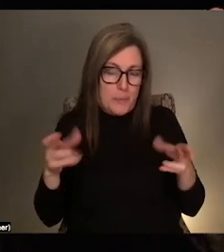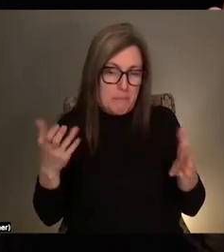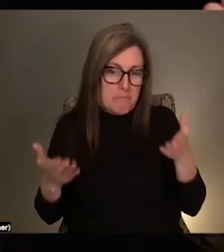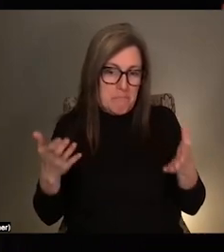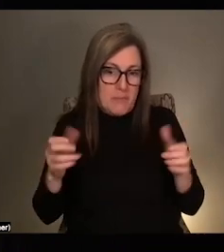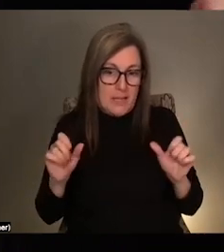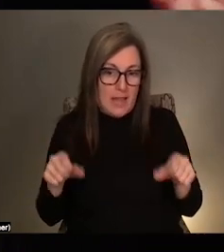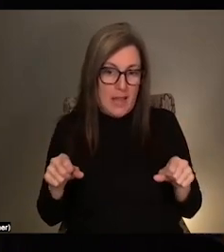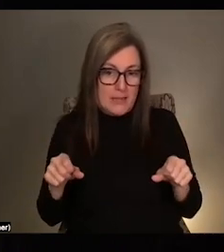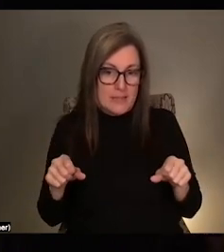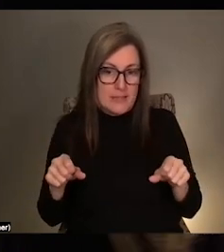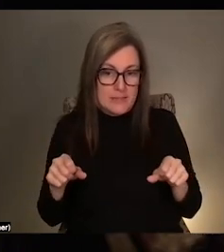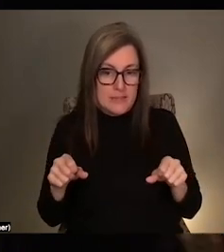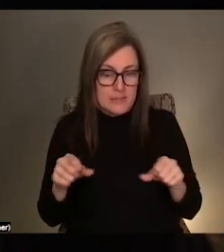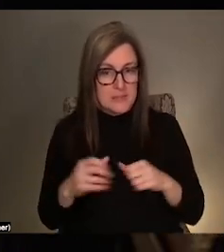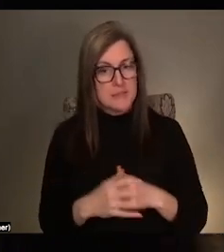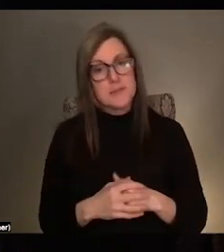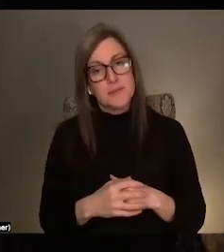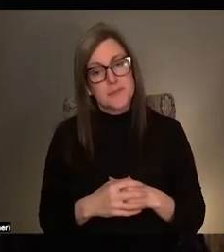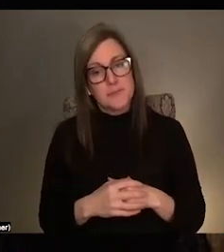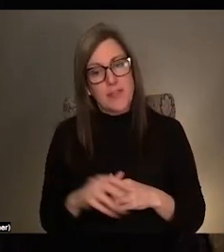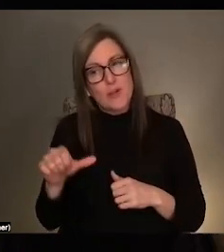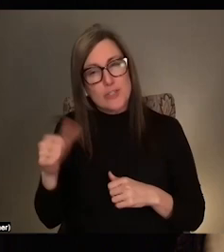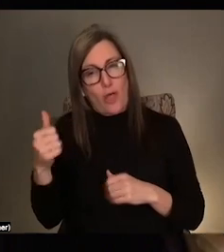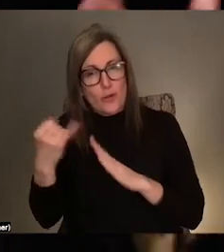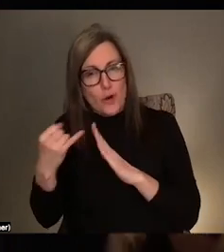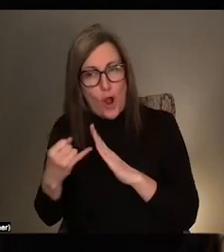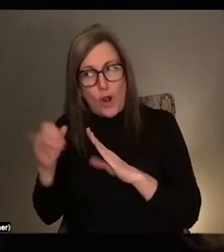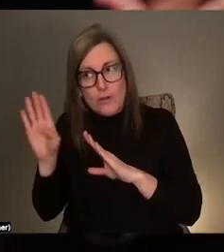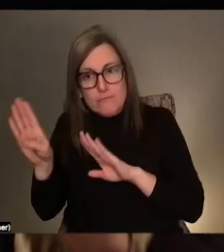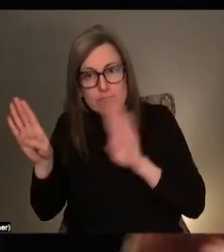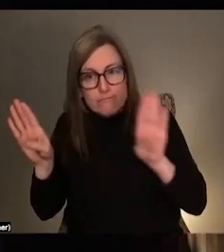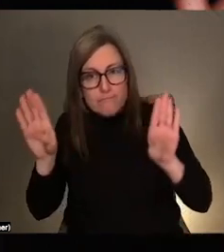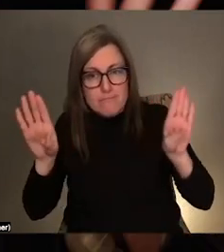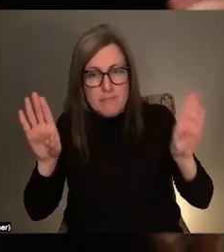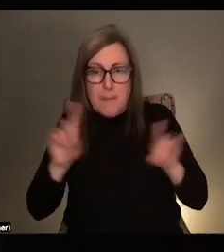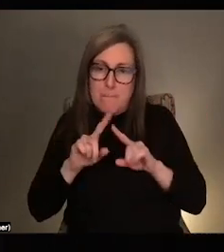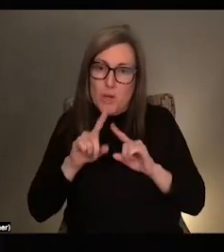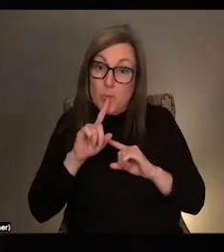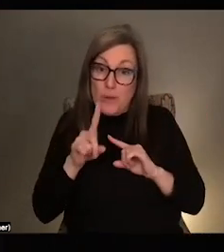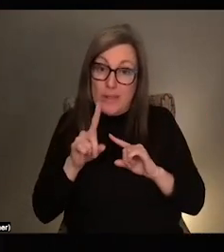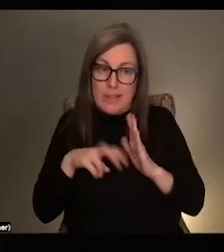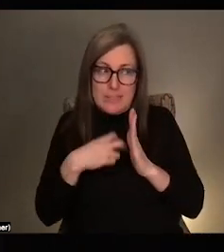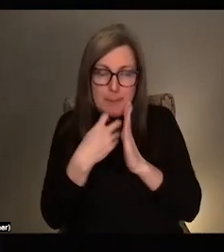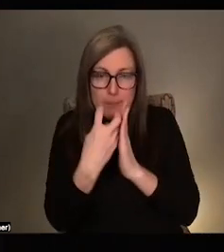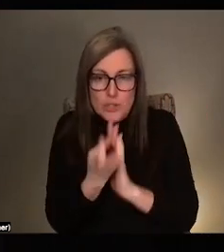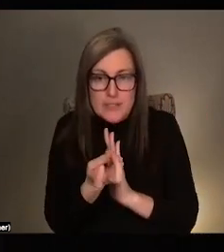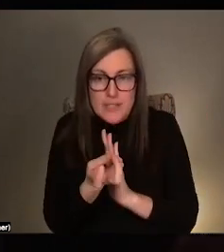kind of discrete artworks in the space, even though it really is a kind of immersive piece.